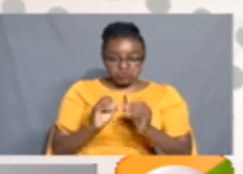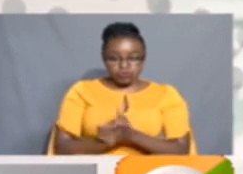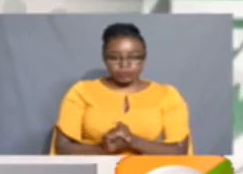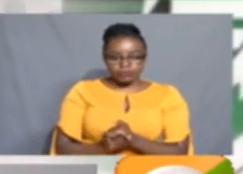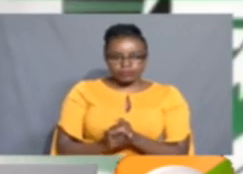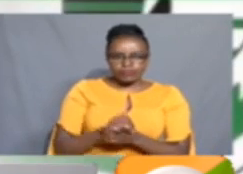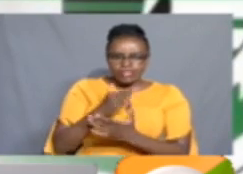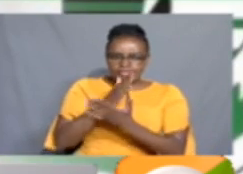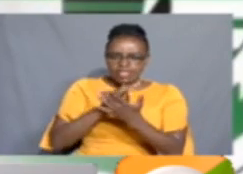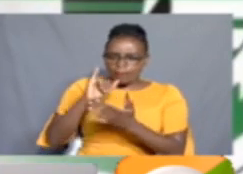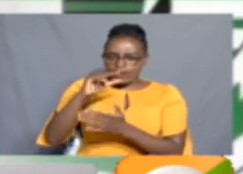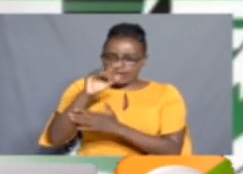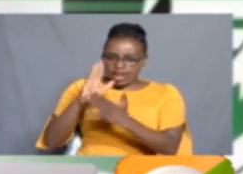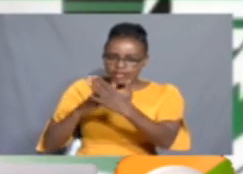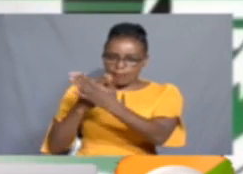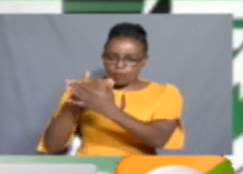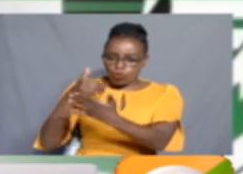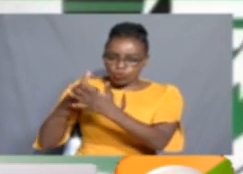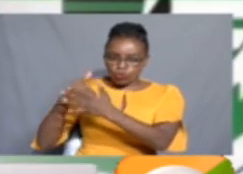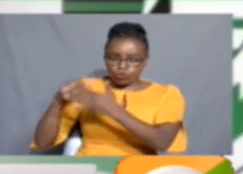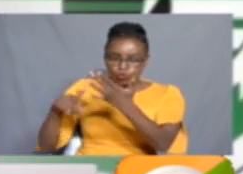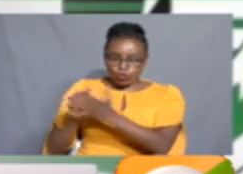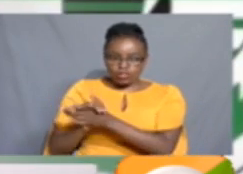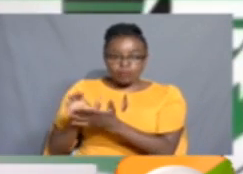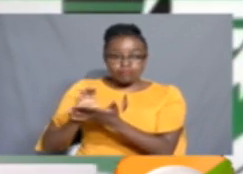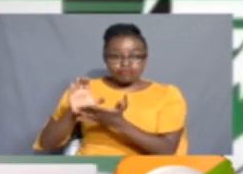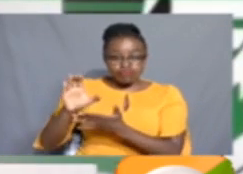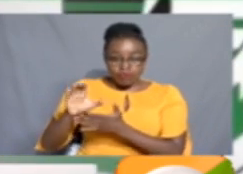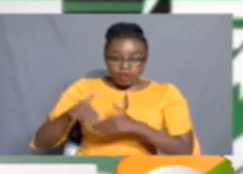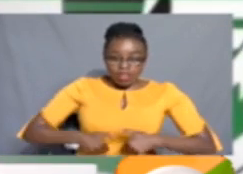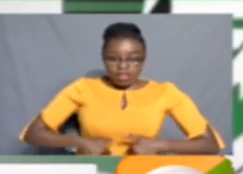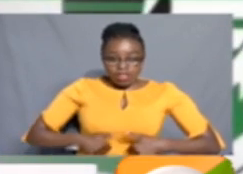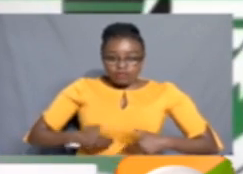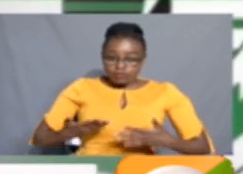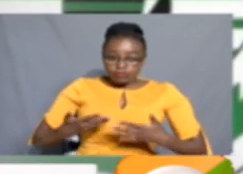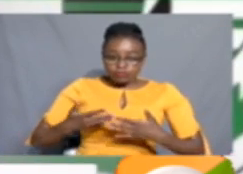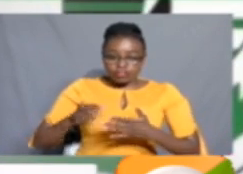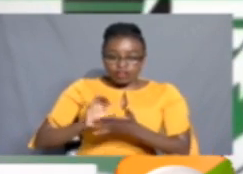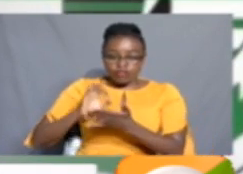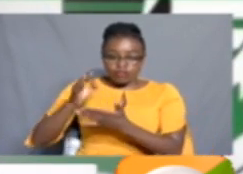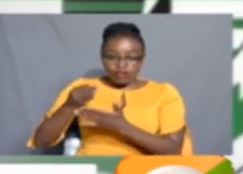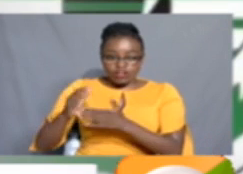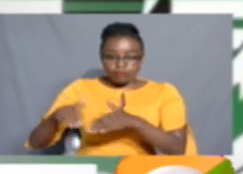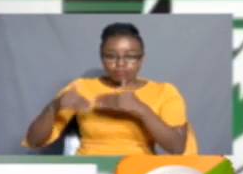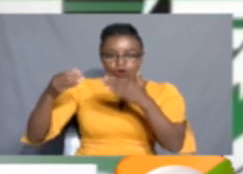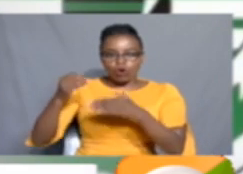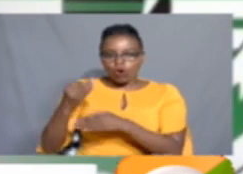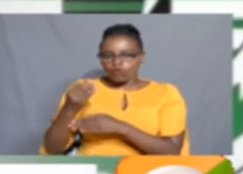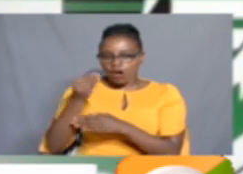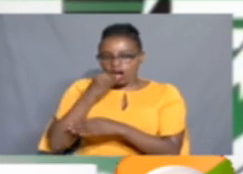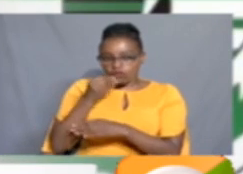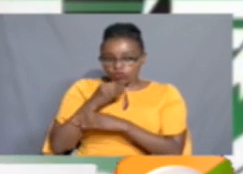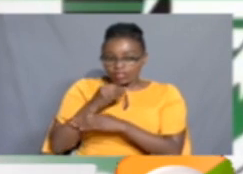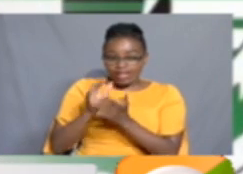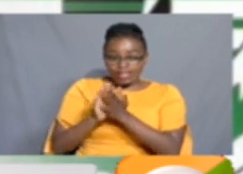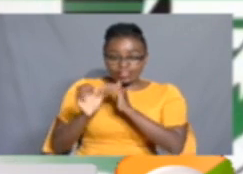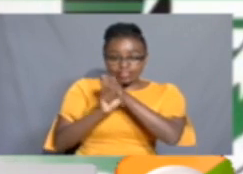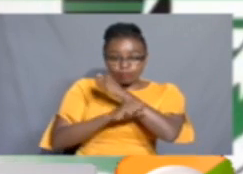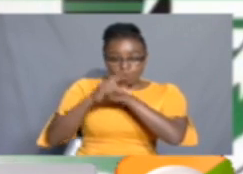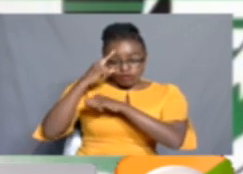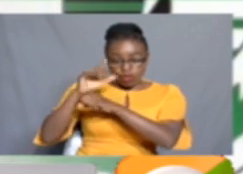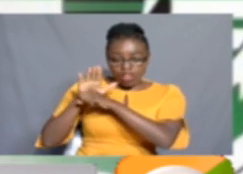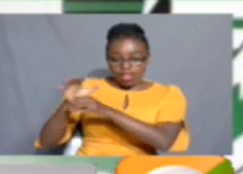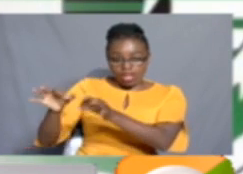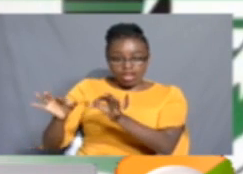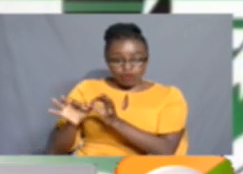Some of EGAD's proposals include release of drought-related contingency funding, provision of nutrition supplies and support for vulnerable